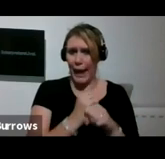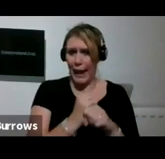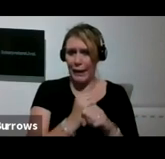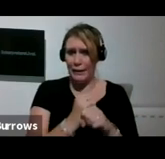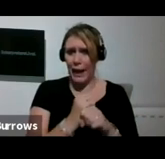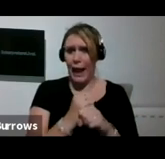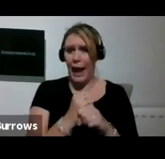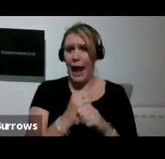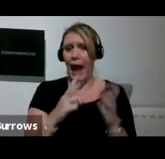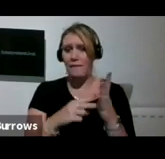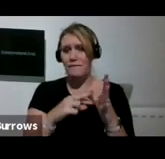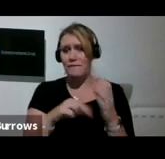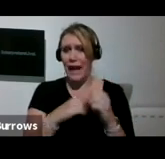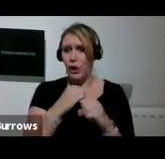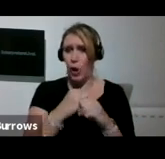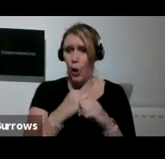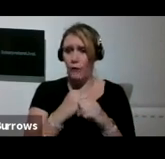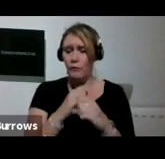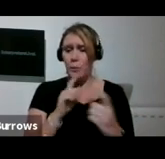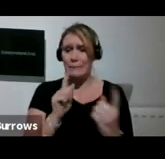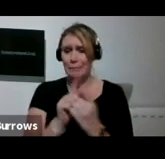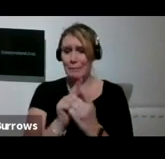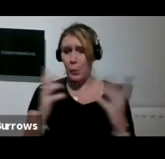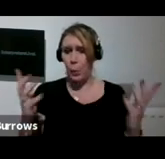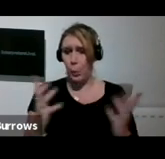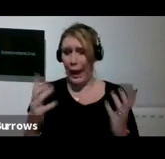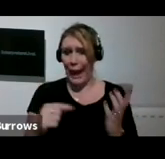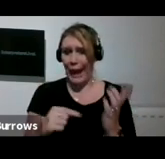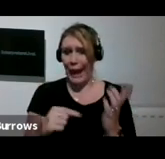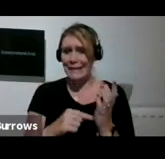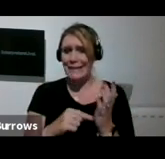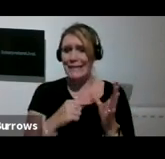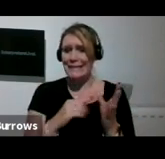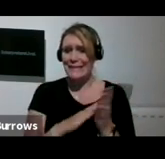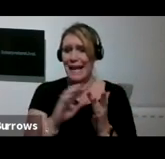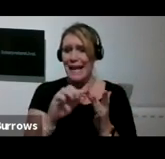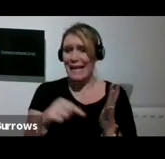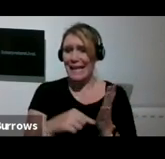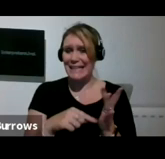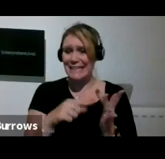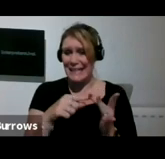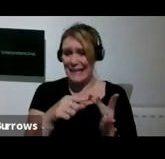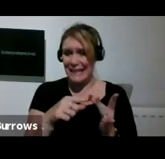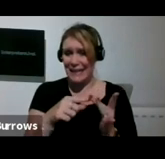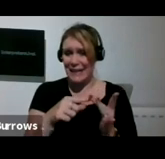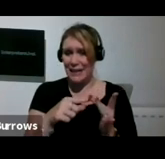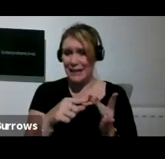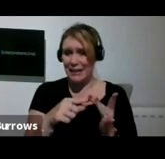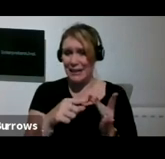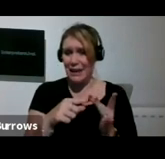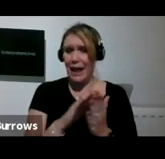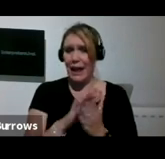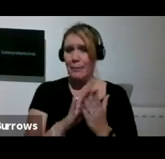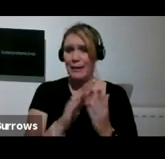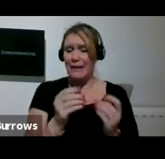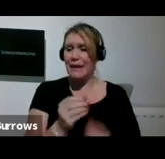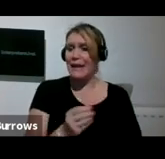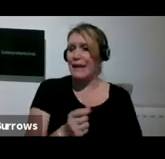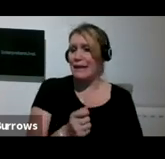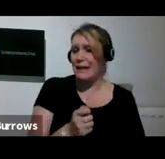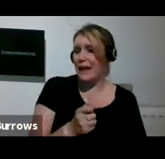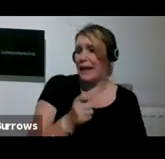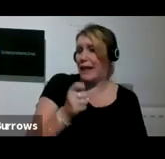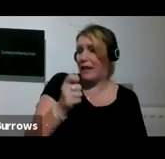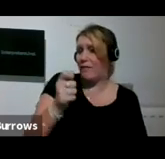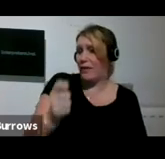now in the 21st century. And yeah, Goga was giving Van Gogh a sunflower and there's a dove